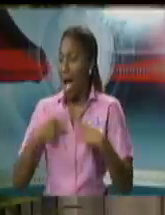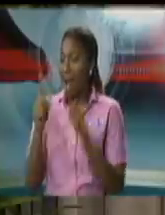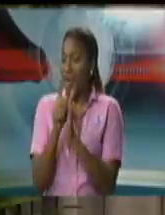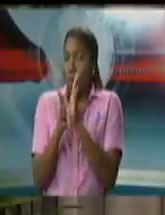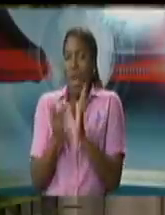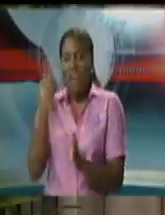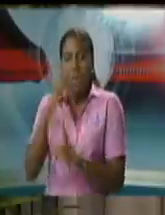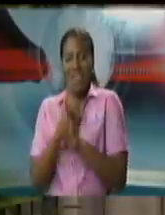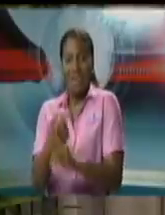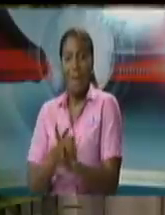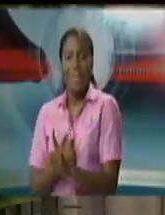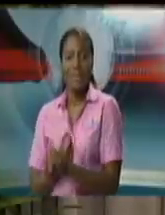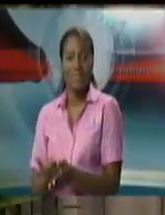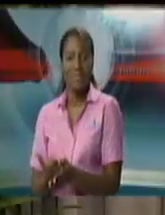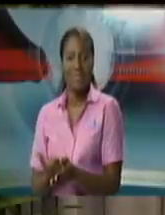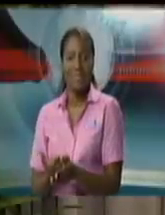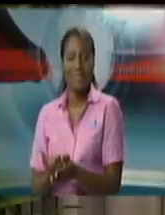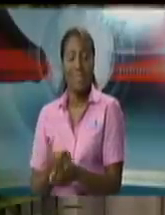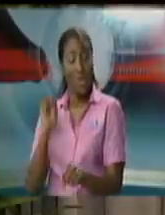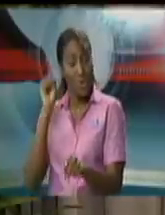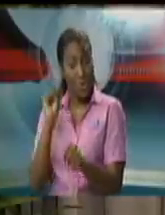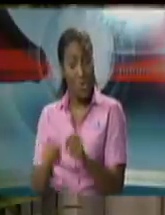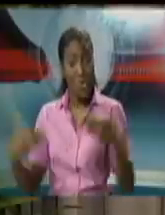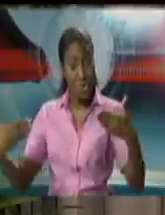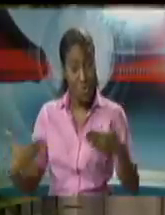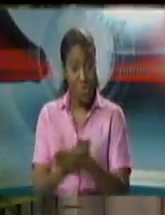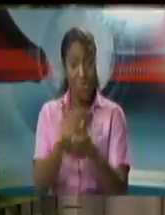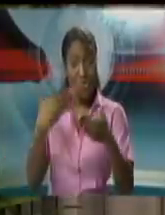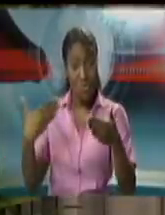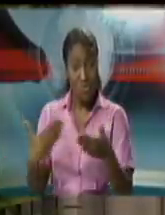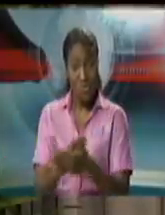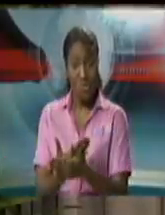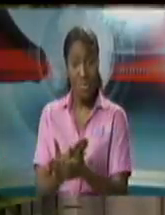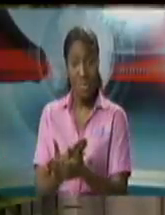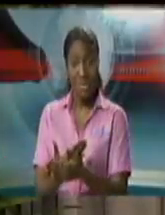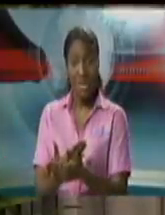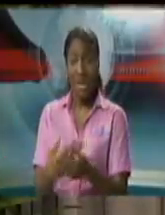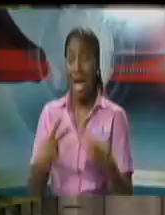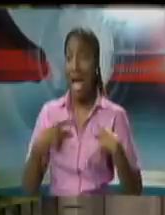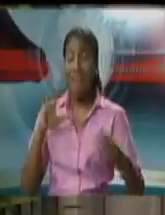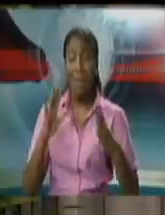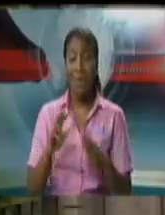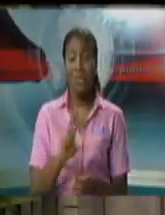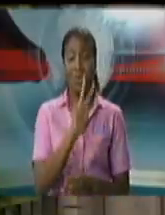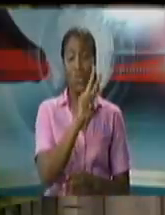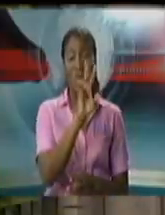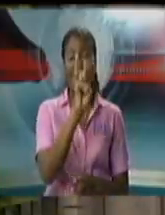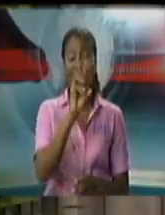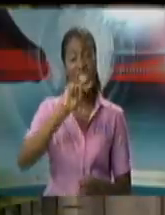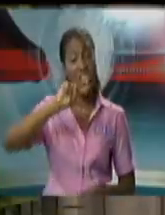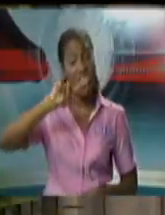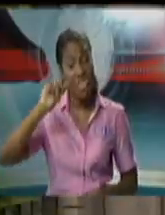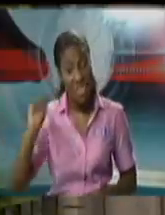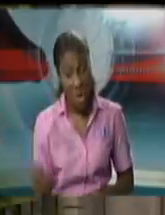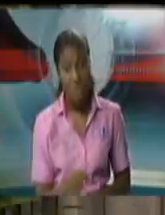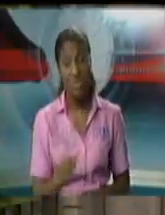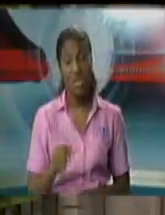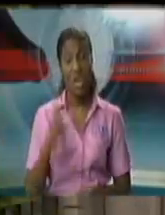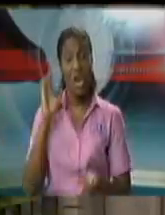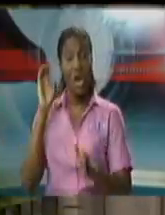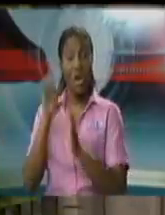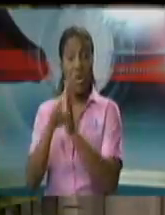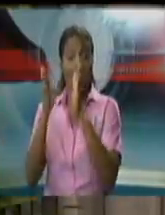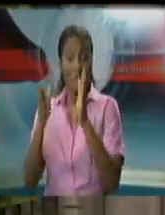in this particular structure you have to remember the volume of cases we have roughly 26,000 preliminary inquiries